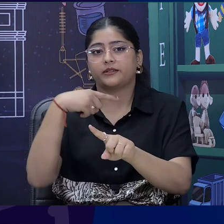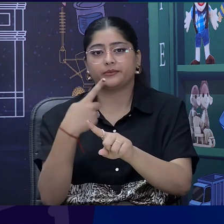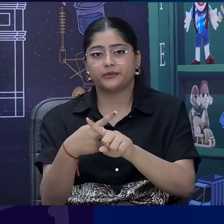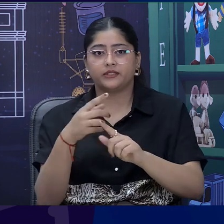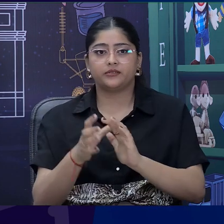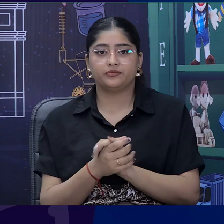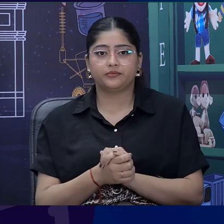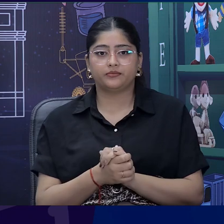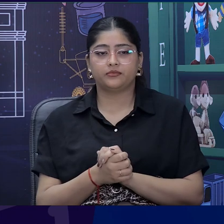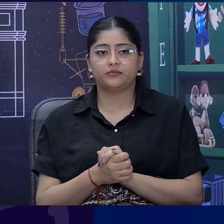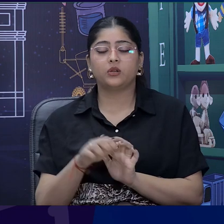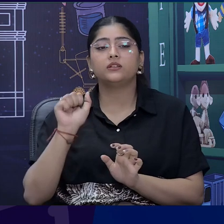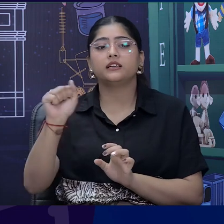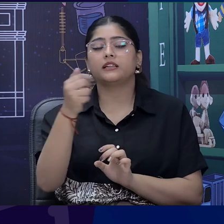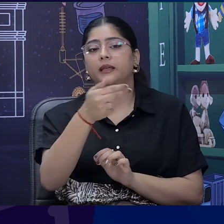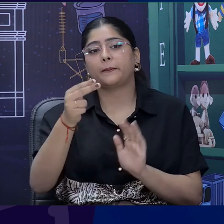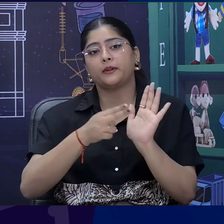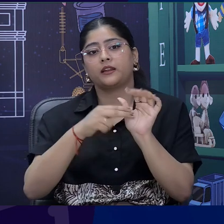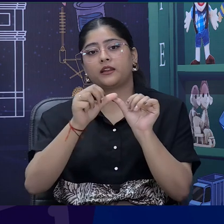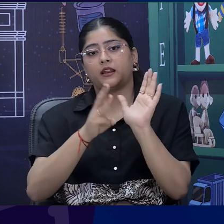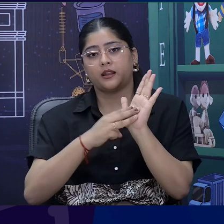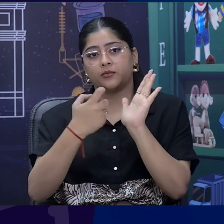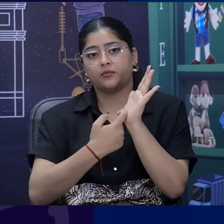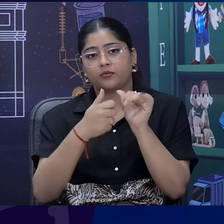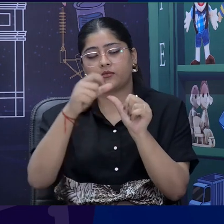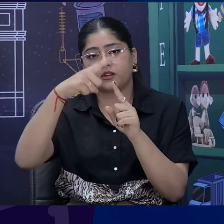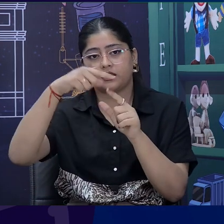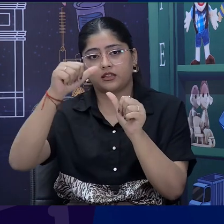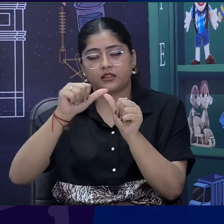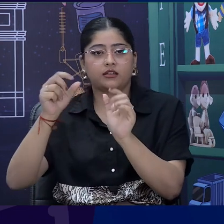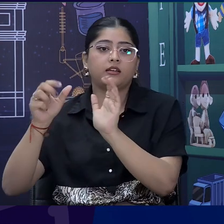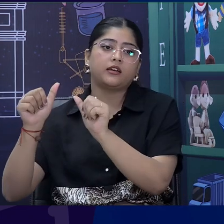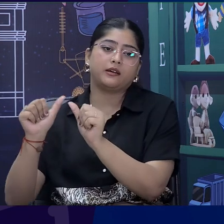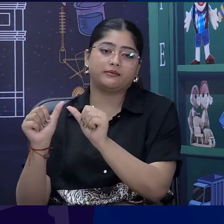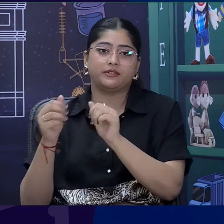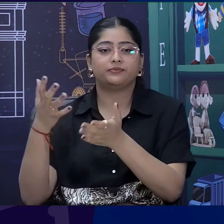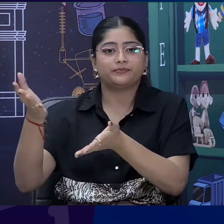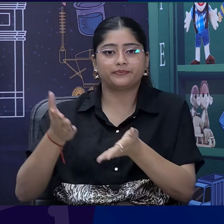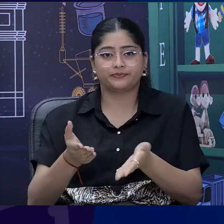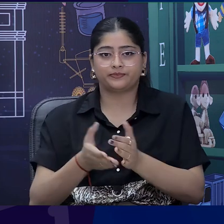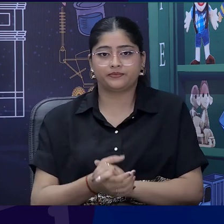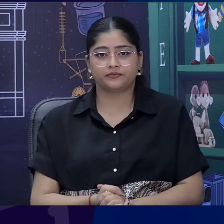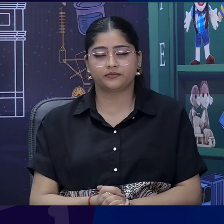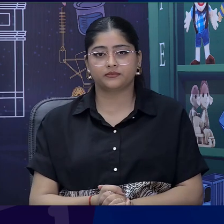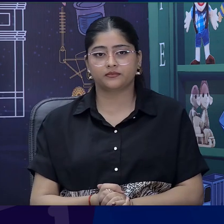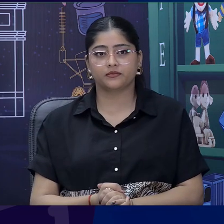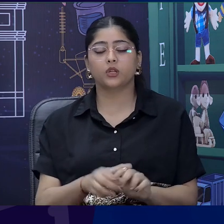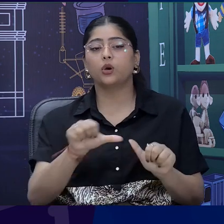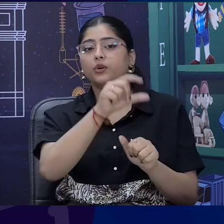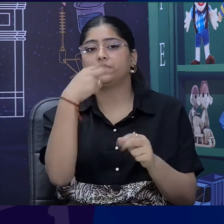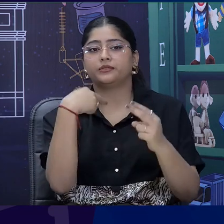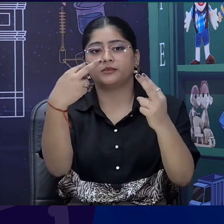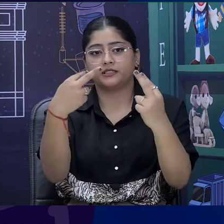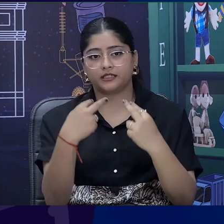Let us meet her. You are Miss Namrata Amar. Very warm welcome, ma'am. Thank you very much. Thank you. And dear learners and viewers,